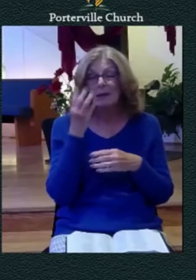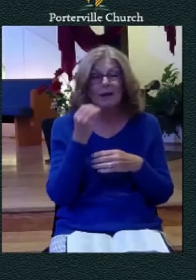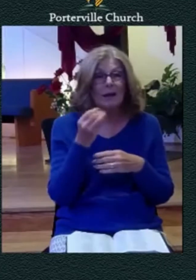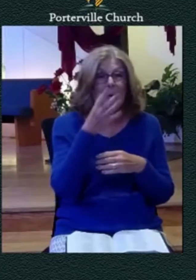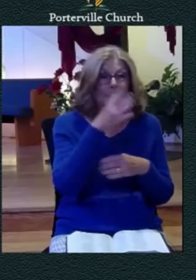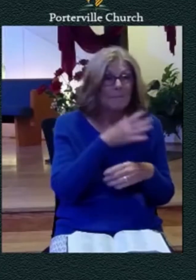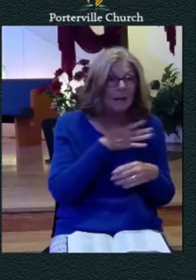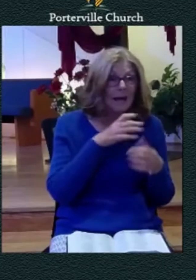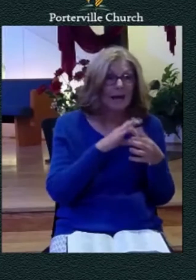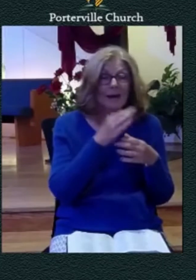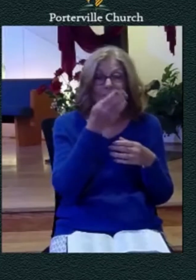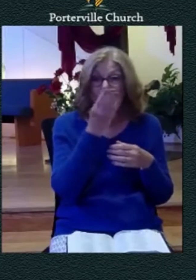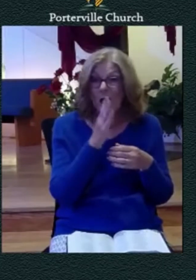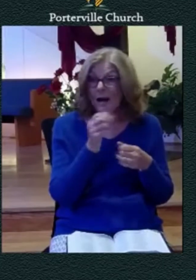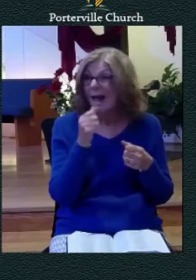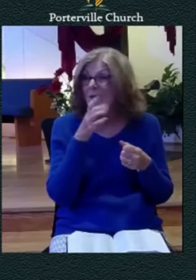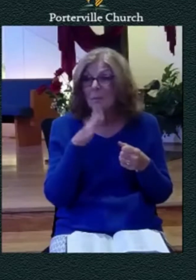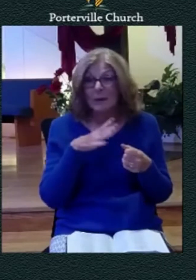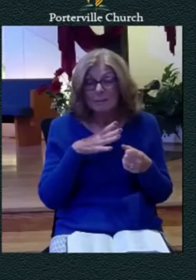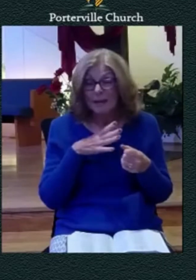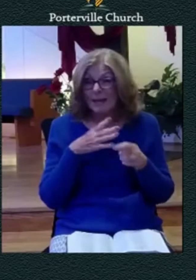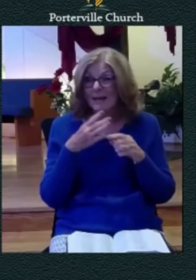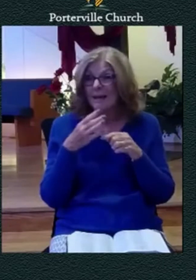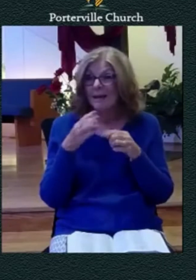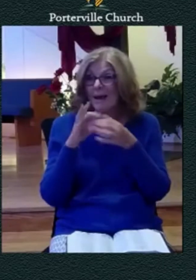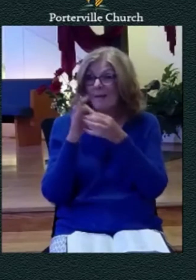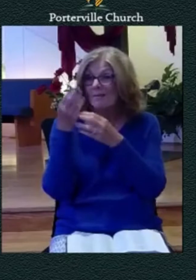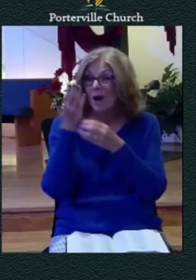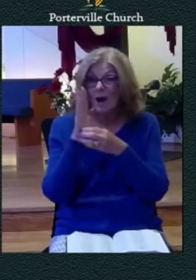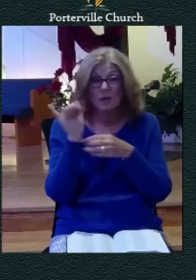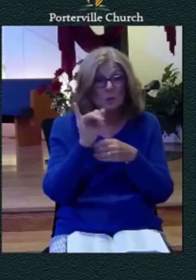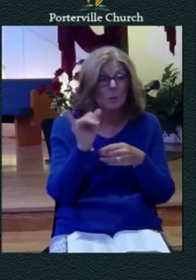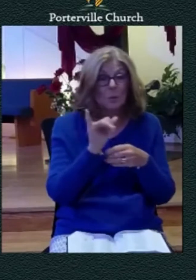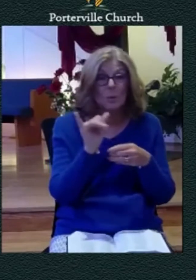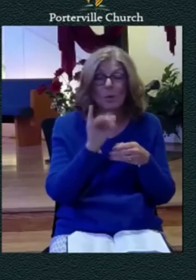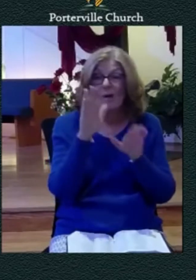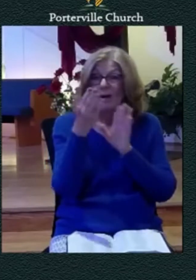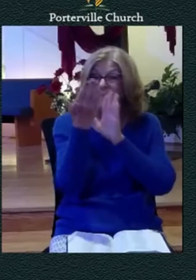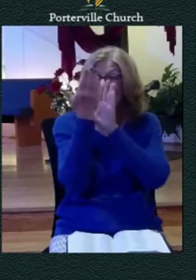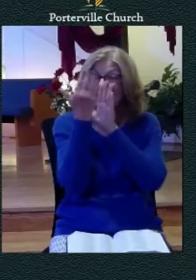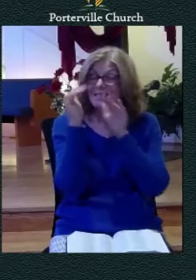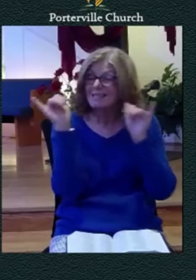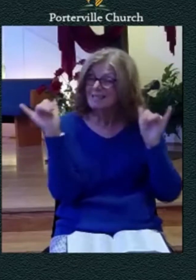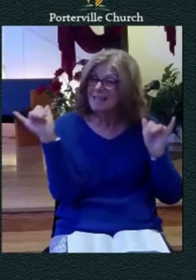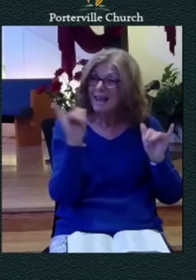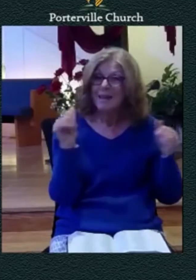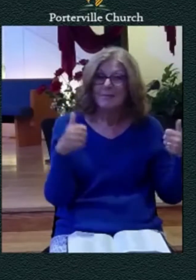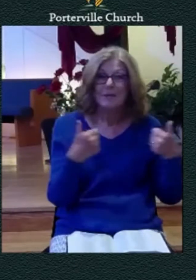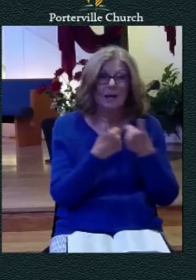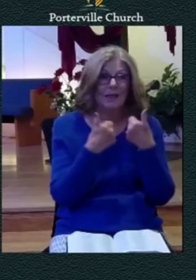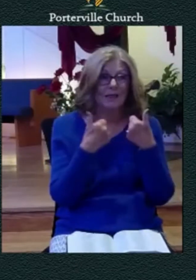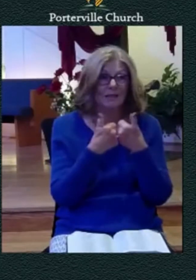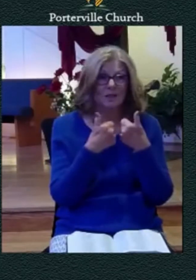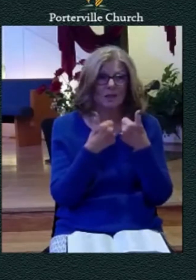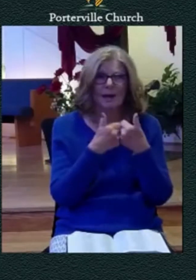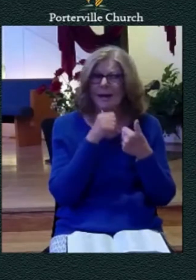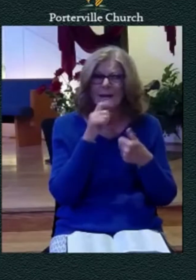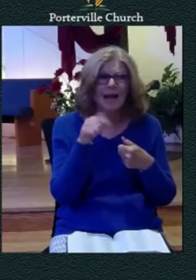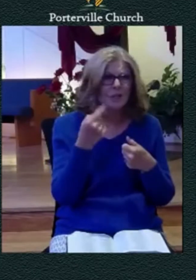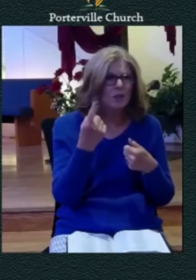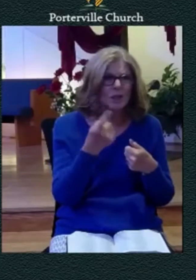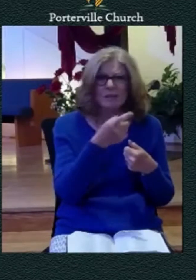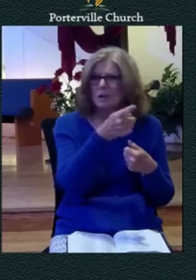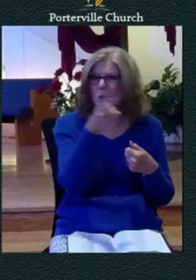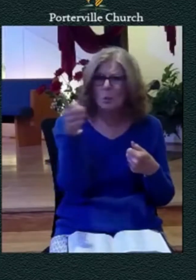god all down through the ages and they face this same challenge it's not just unique to to me or to you